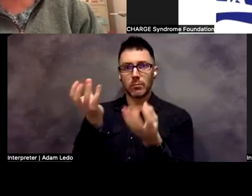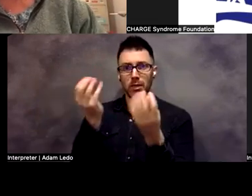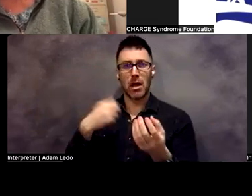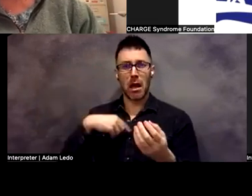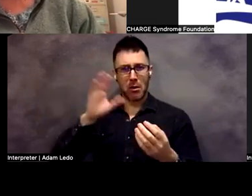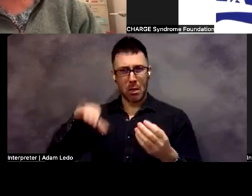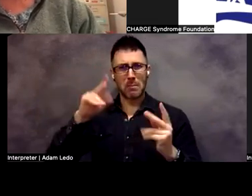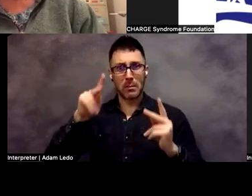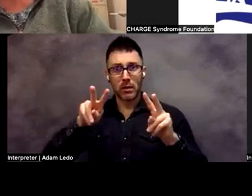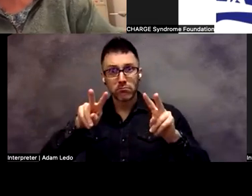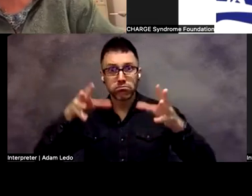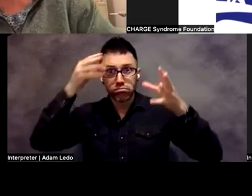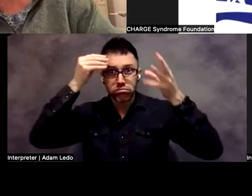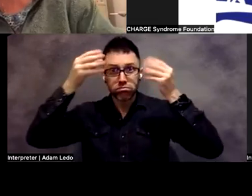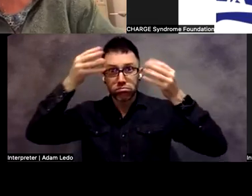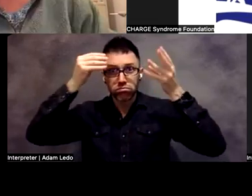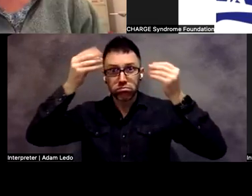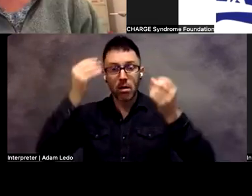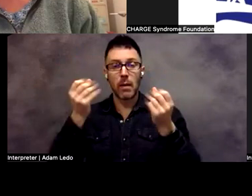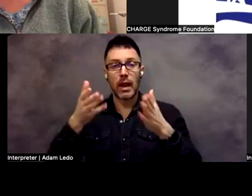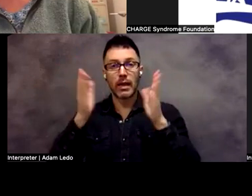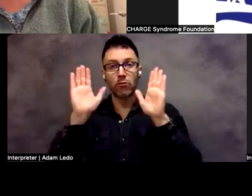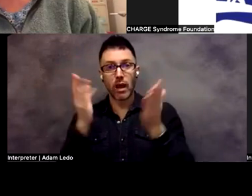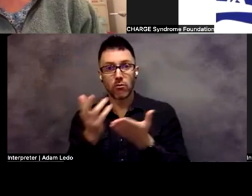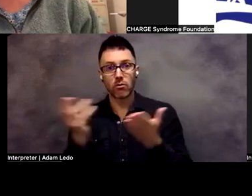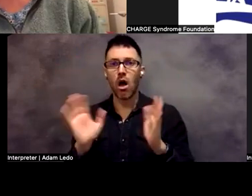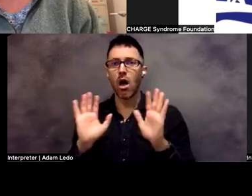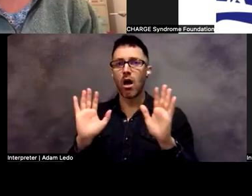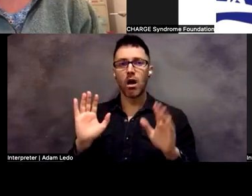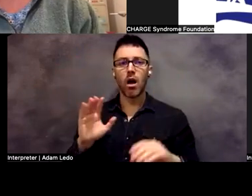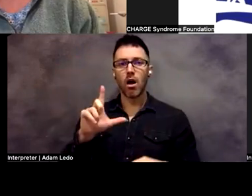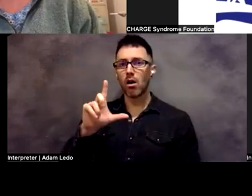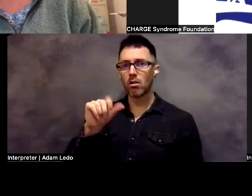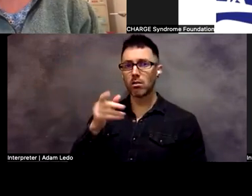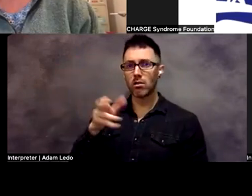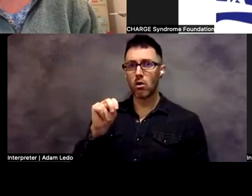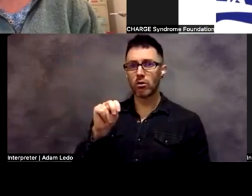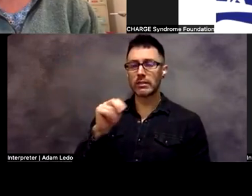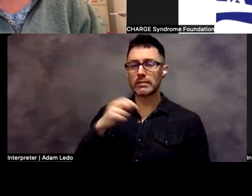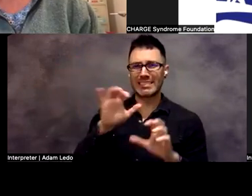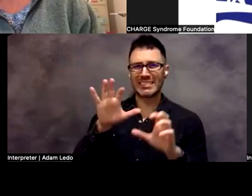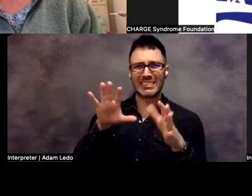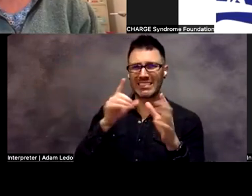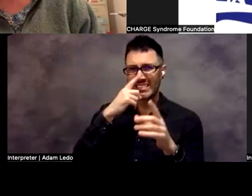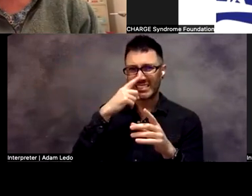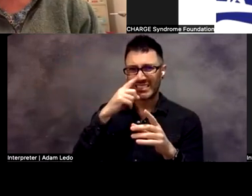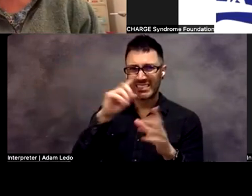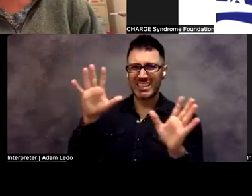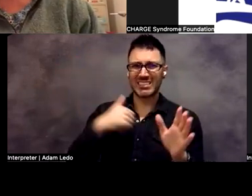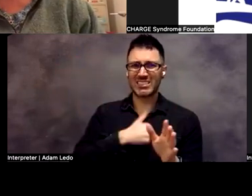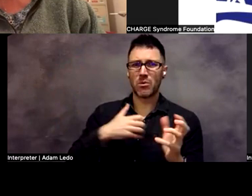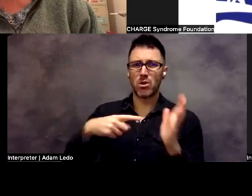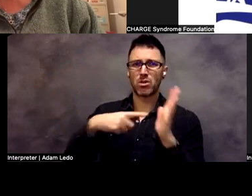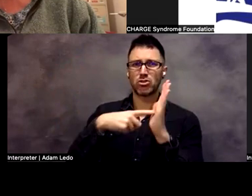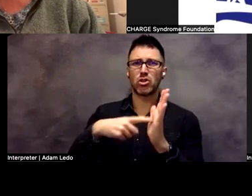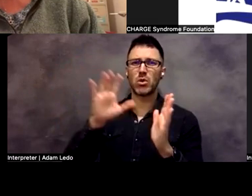all of these wonderful resources. This was, yeah, I just wanted to, can I just show you, sorry, the, I